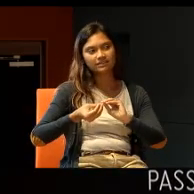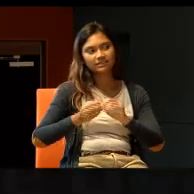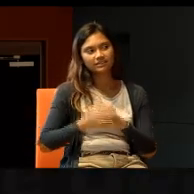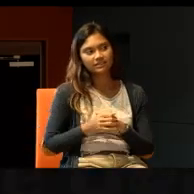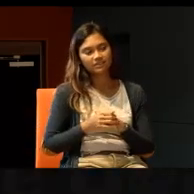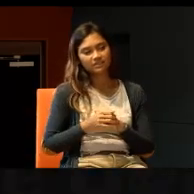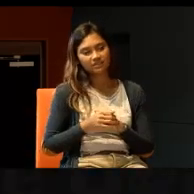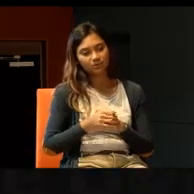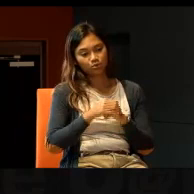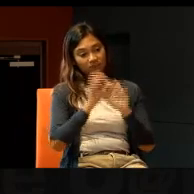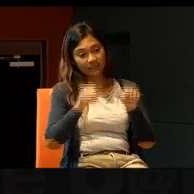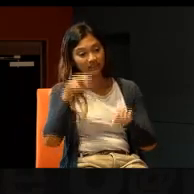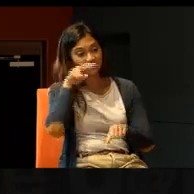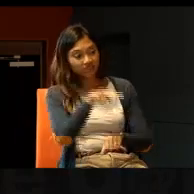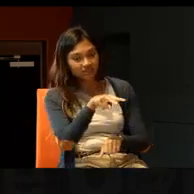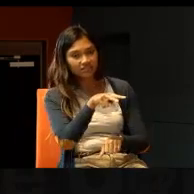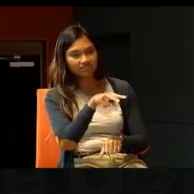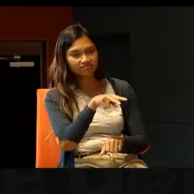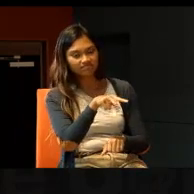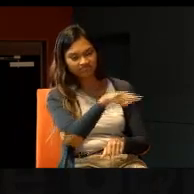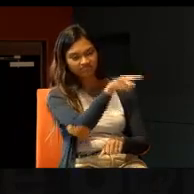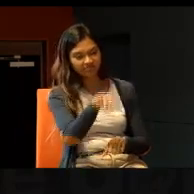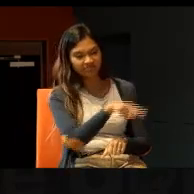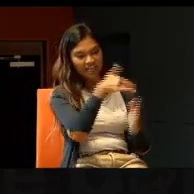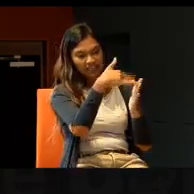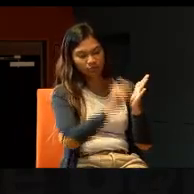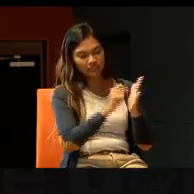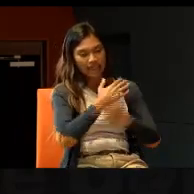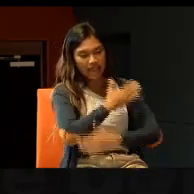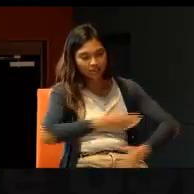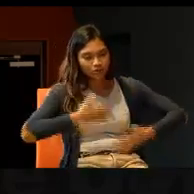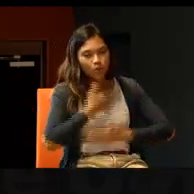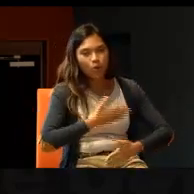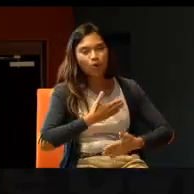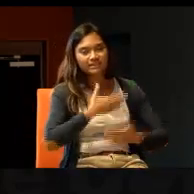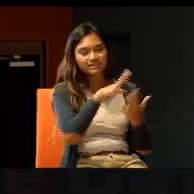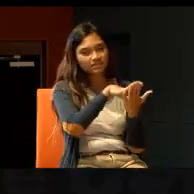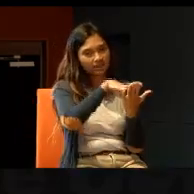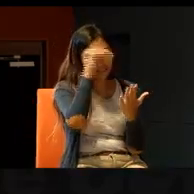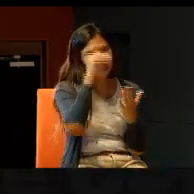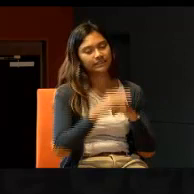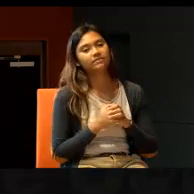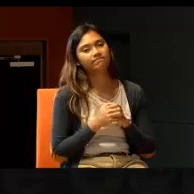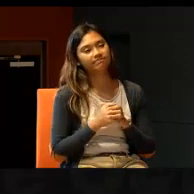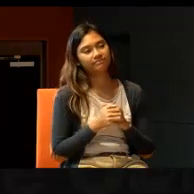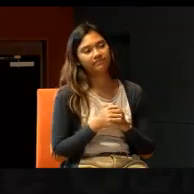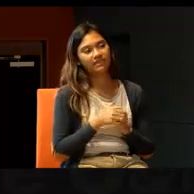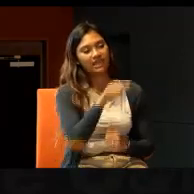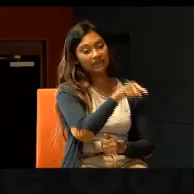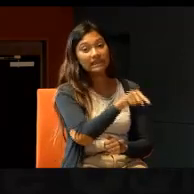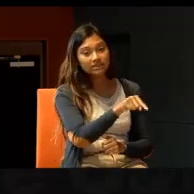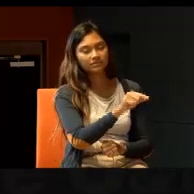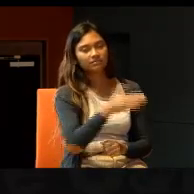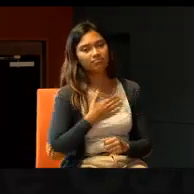when you see, how much, they enjoy, the process, of learning, then, you know, that is my